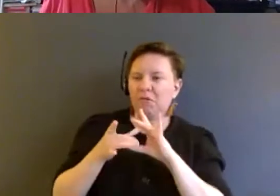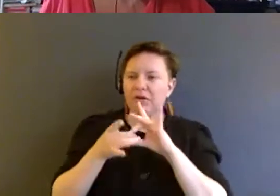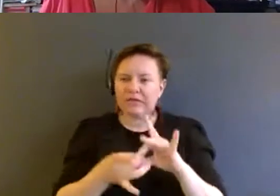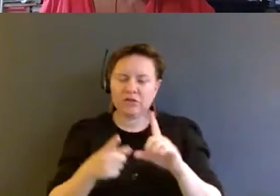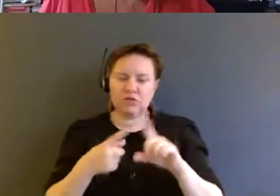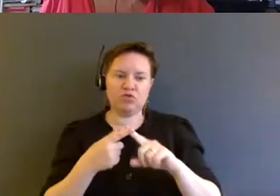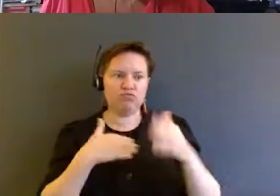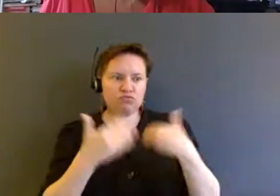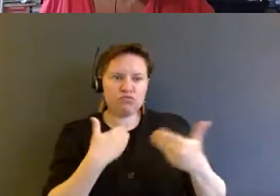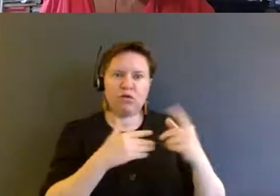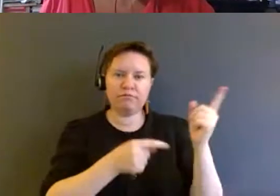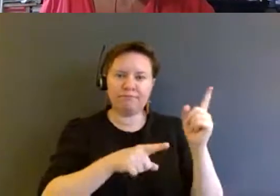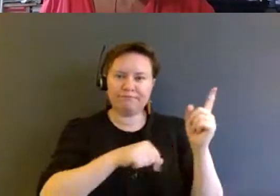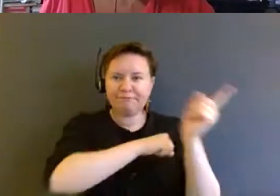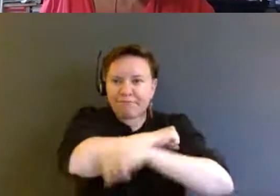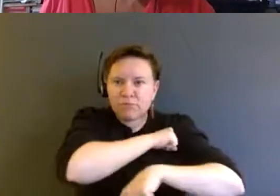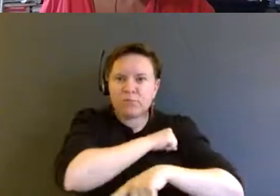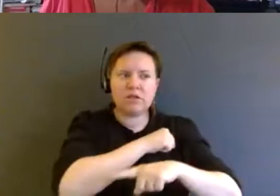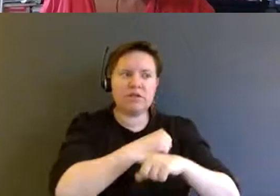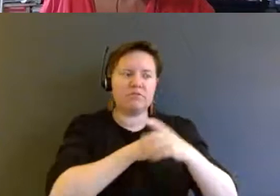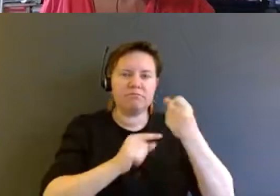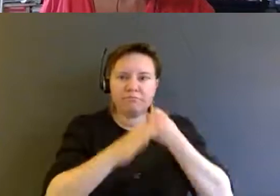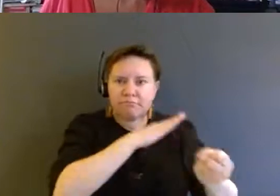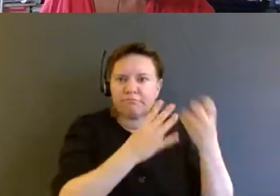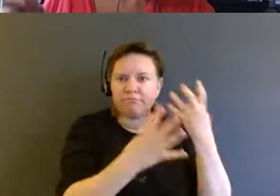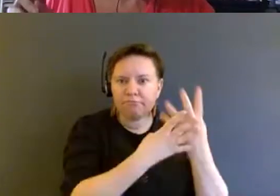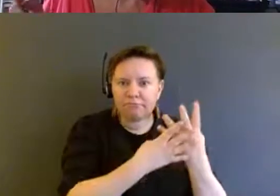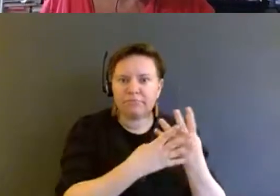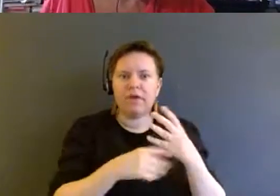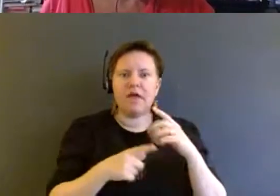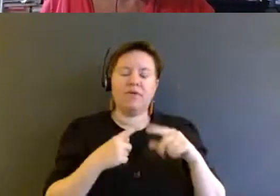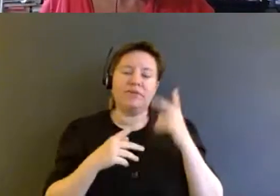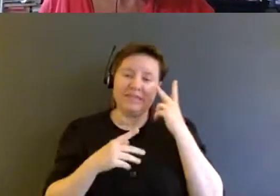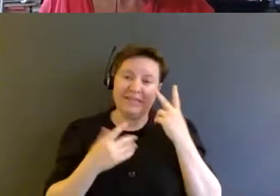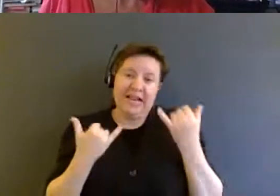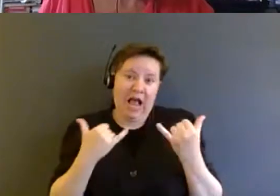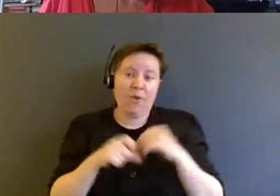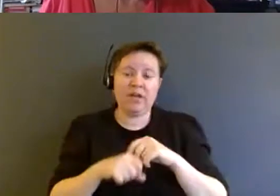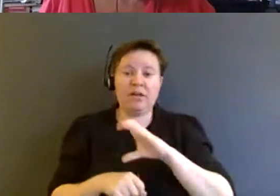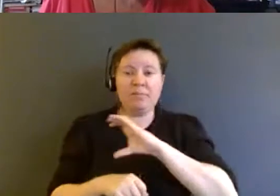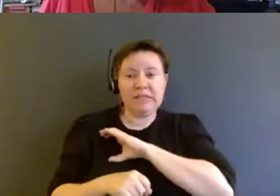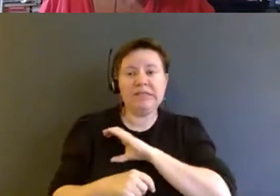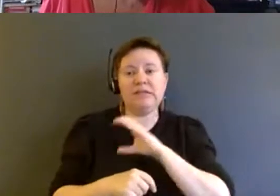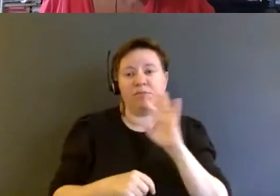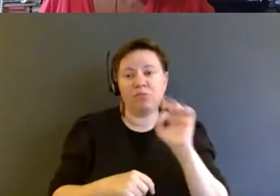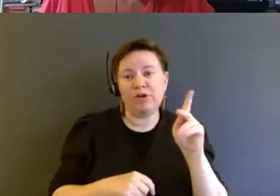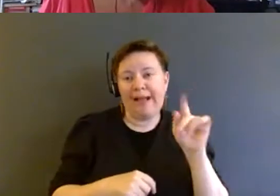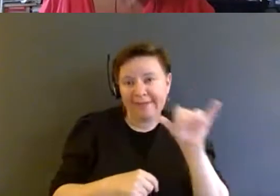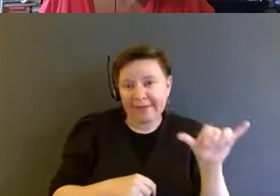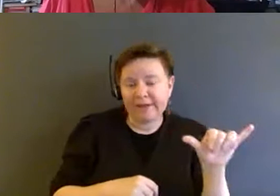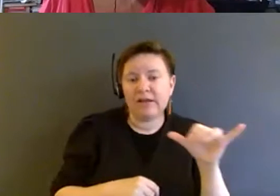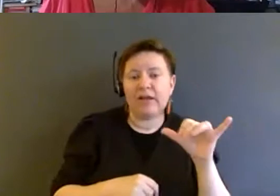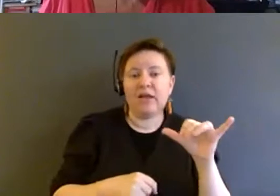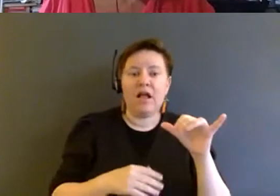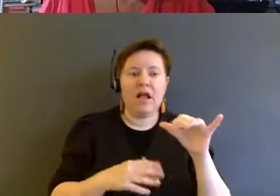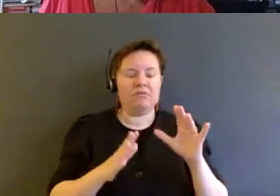and disablement. As we see now in the cases of so-called police brutality, constructing people as